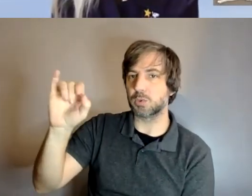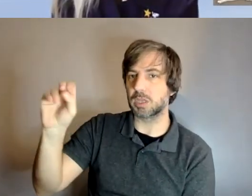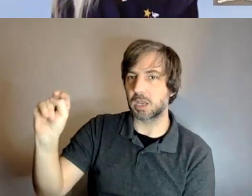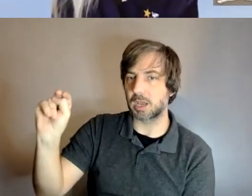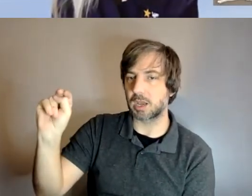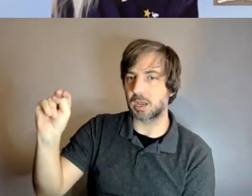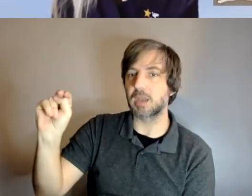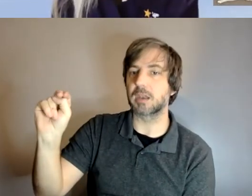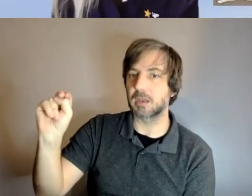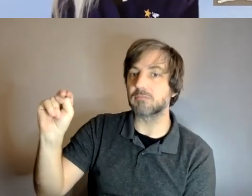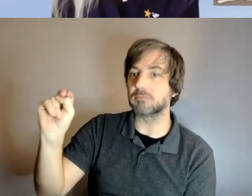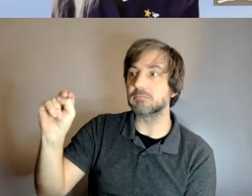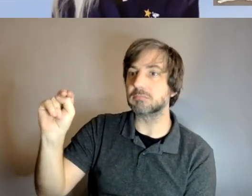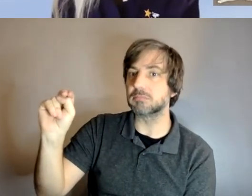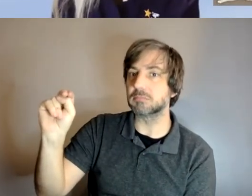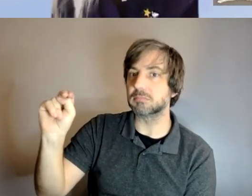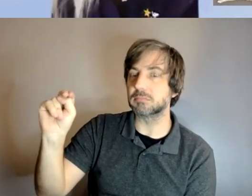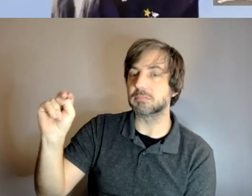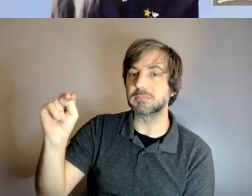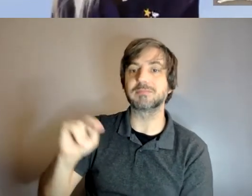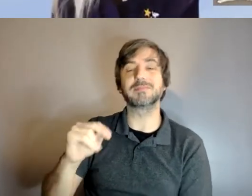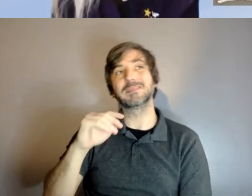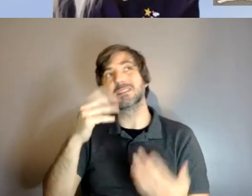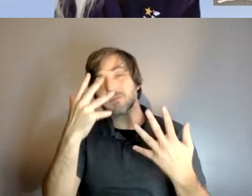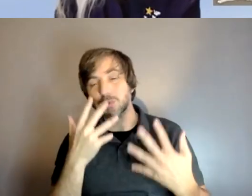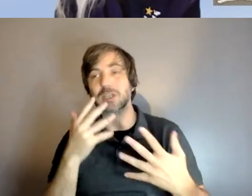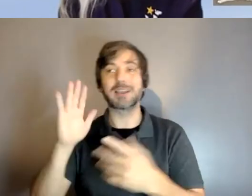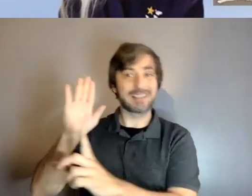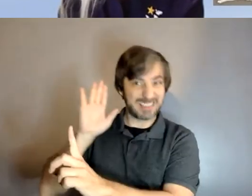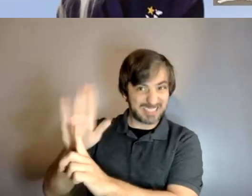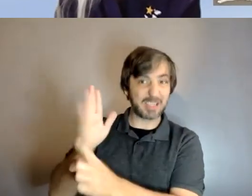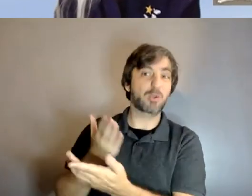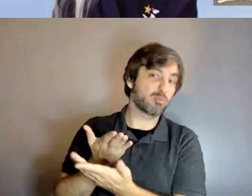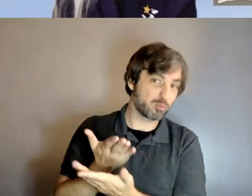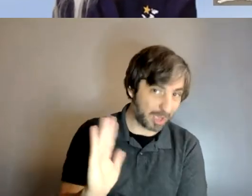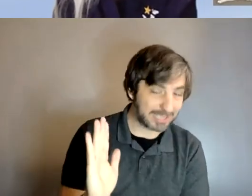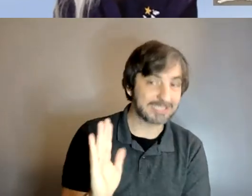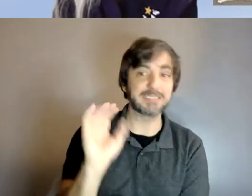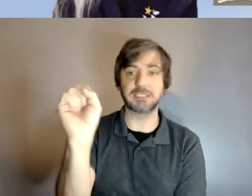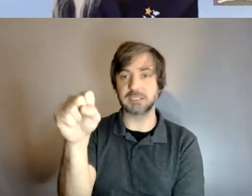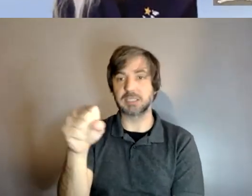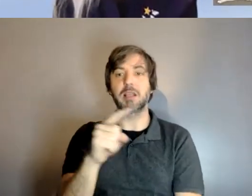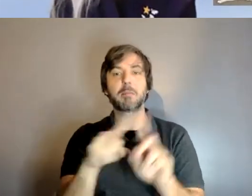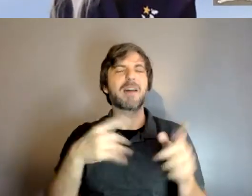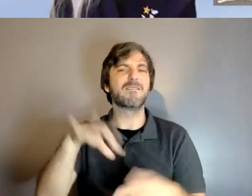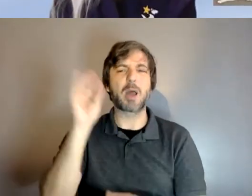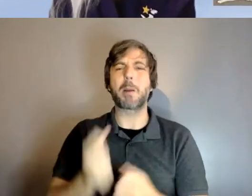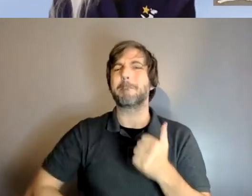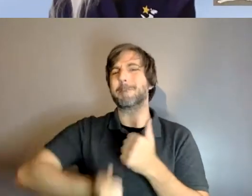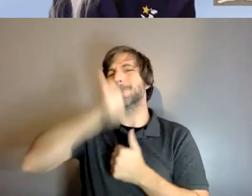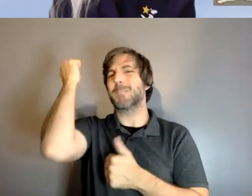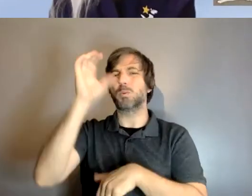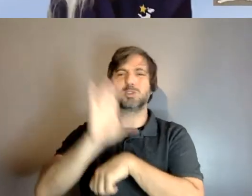um unfortunately uh but what i've always found is that most churches are more